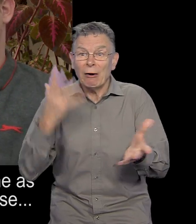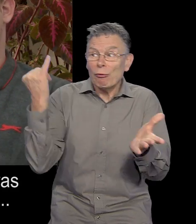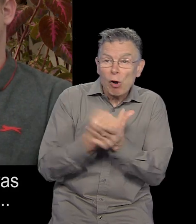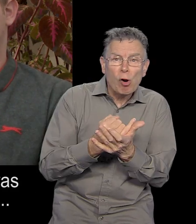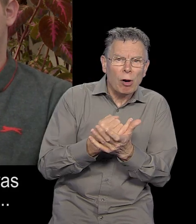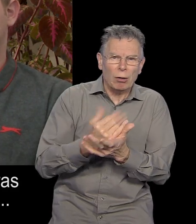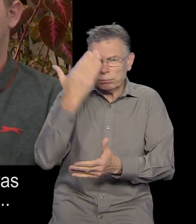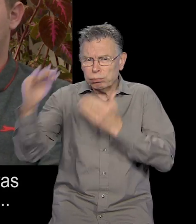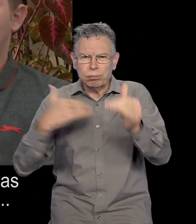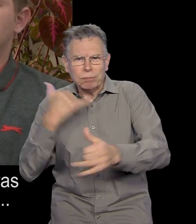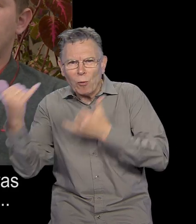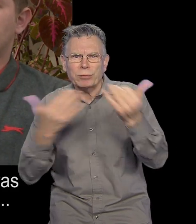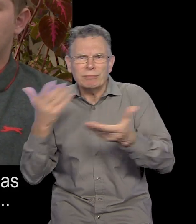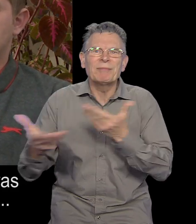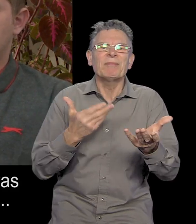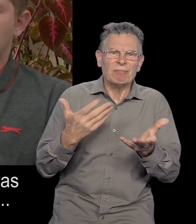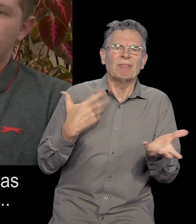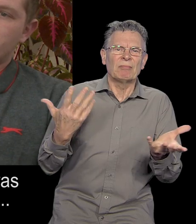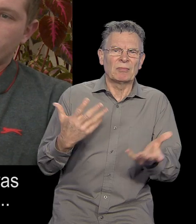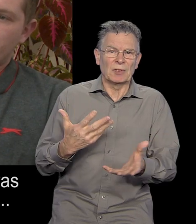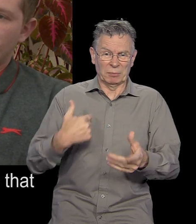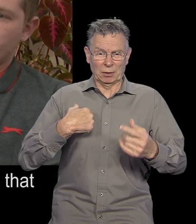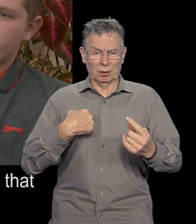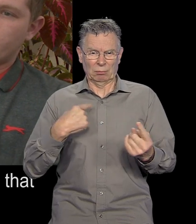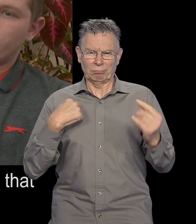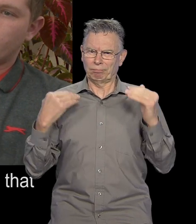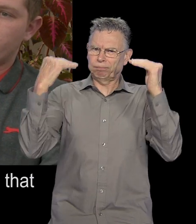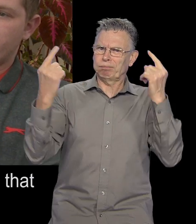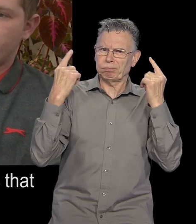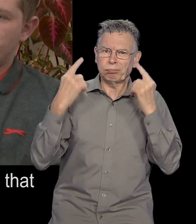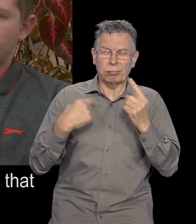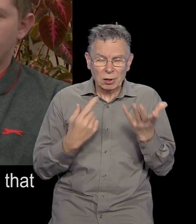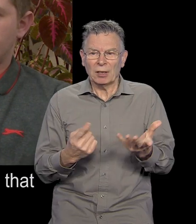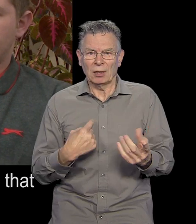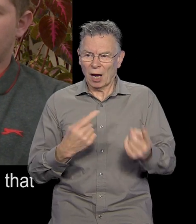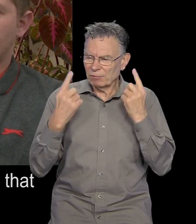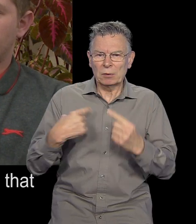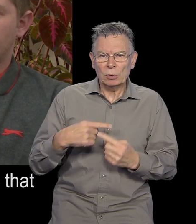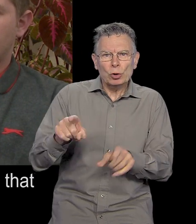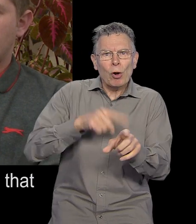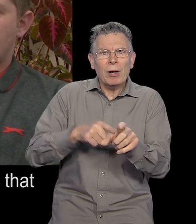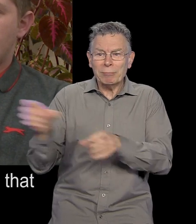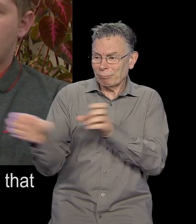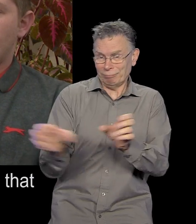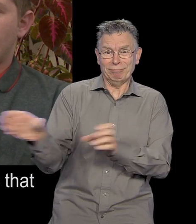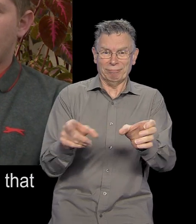obviously, in case anything goes wrong. And, obviously, I was quite senior, so I'd obviously give my orders to the younger ones that had been recently joined up.